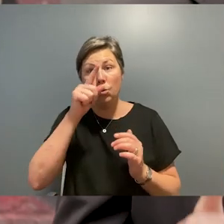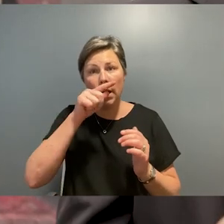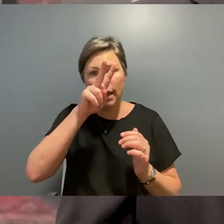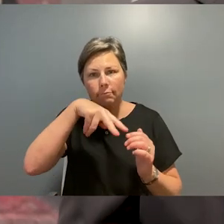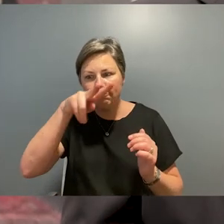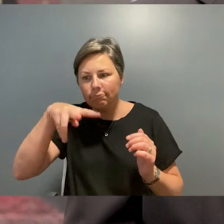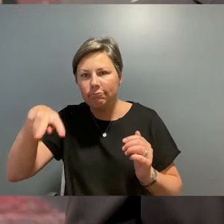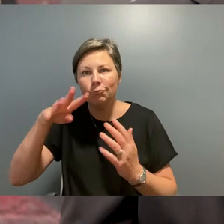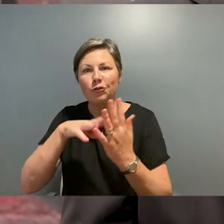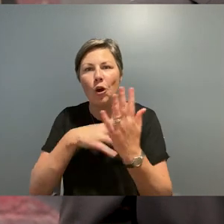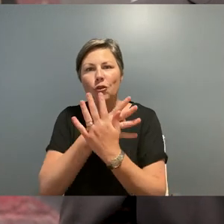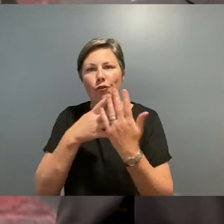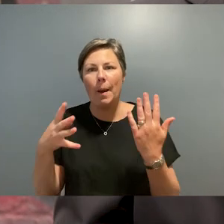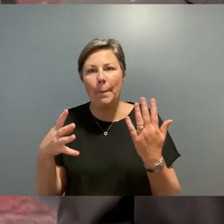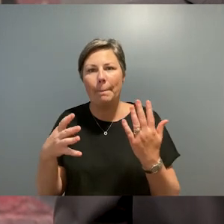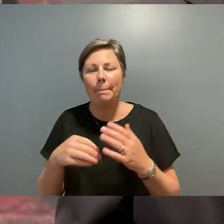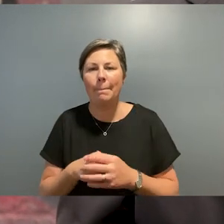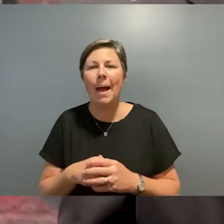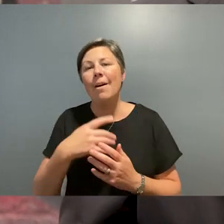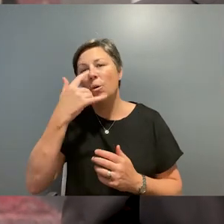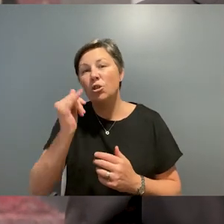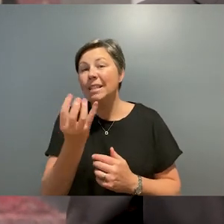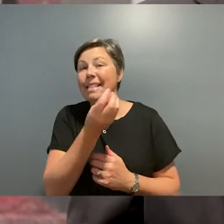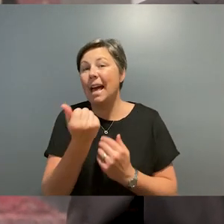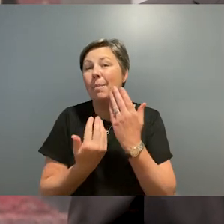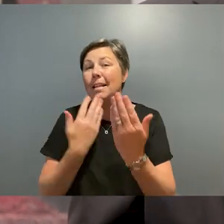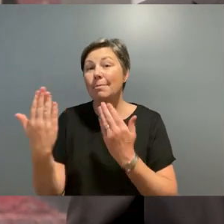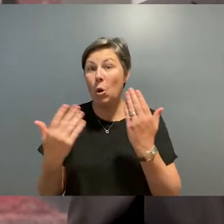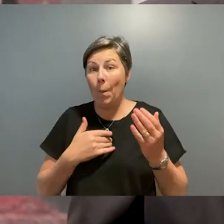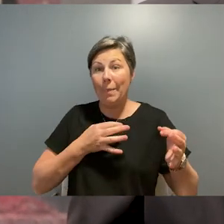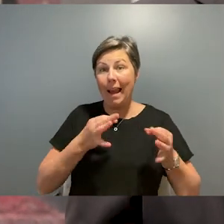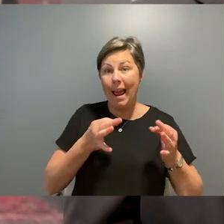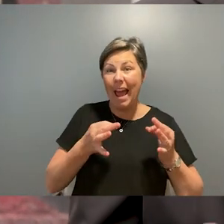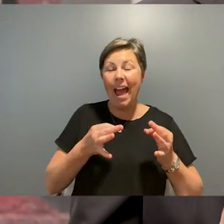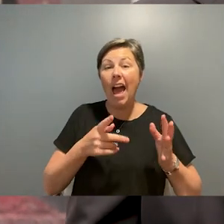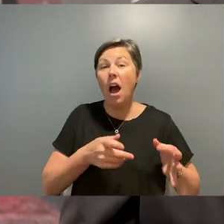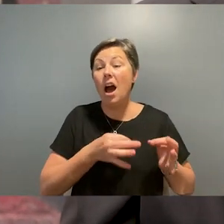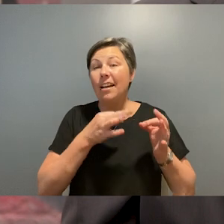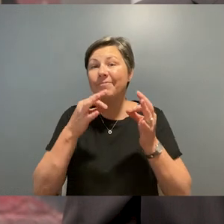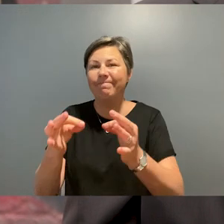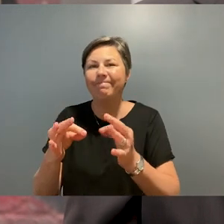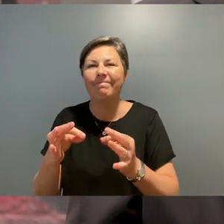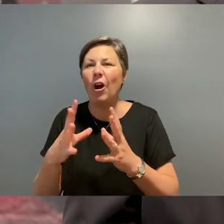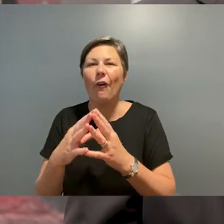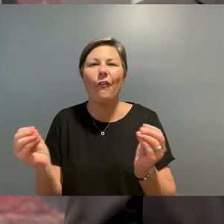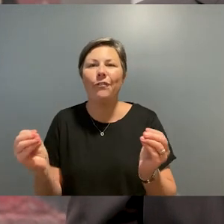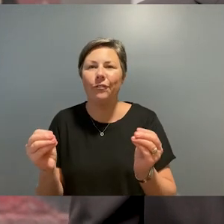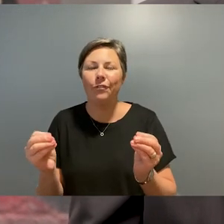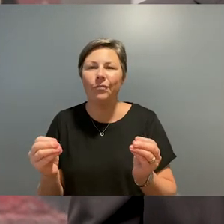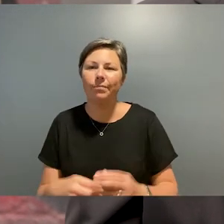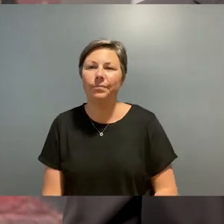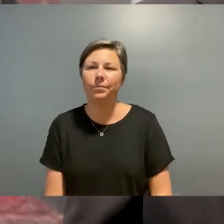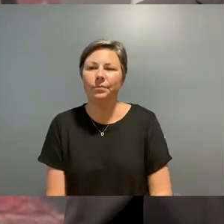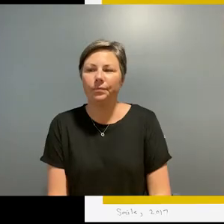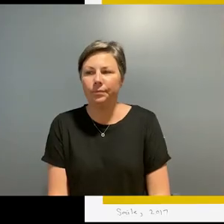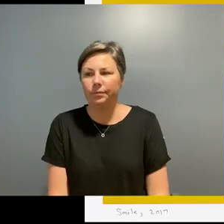i would also like to mention the exhibitions that could not be rescheduled for photo 2021 but form an expanded program of exhibitions opening